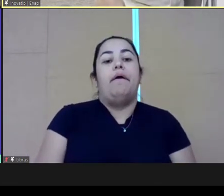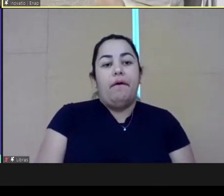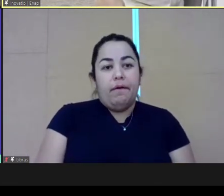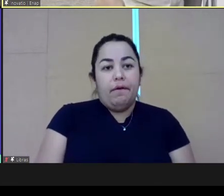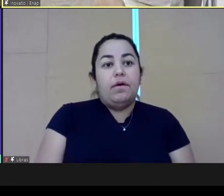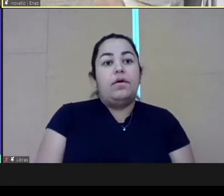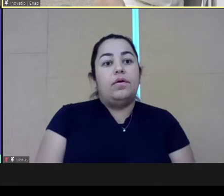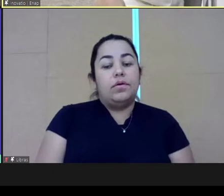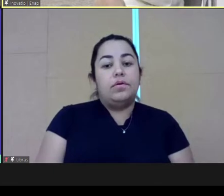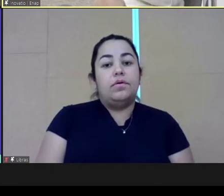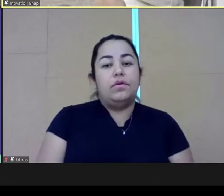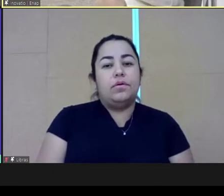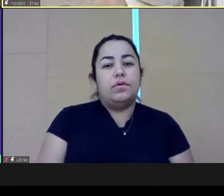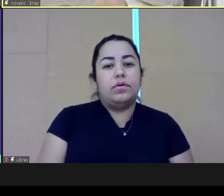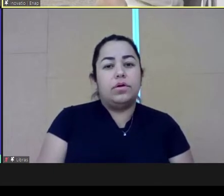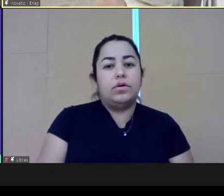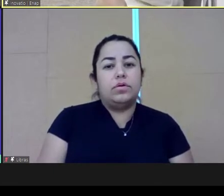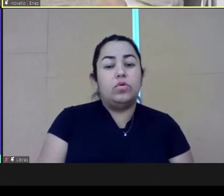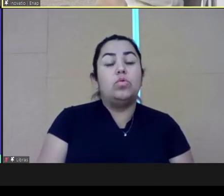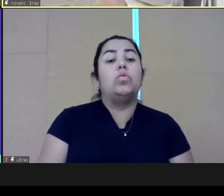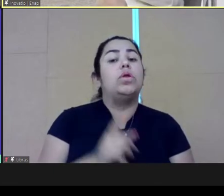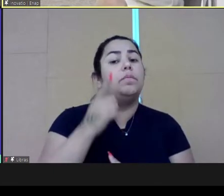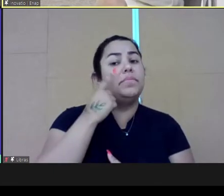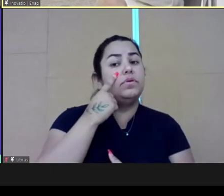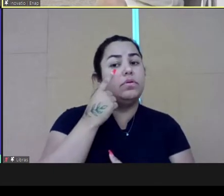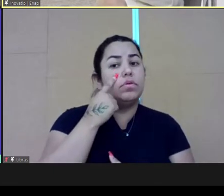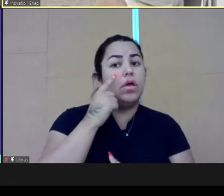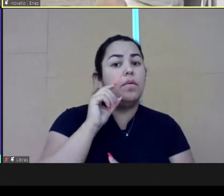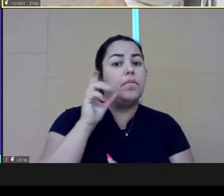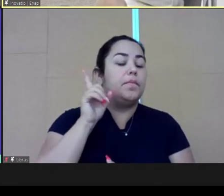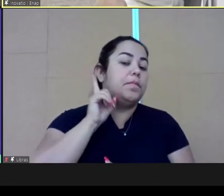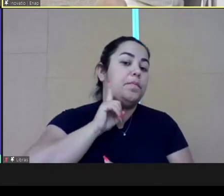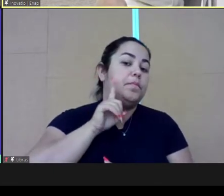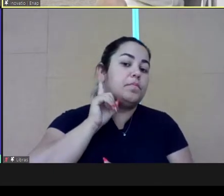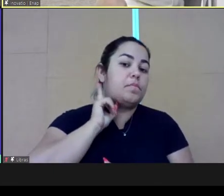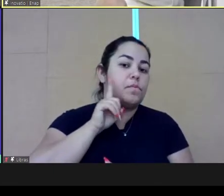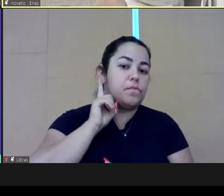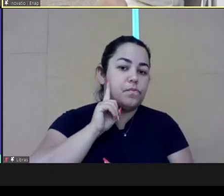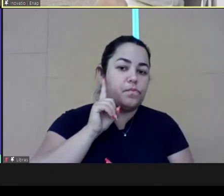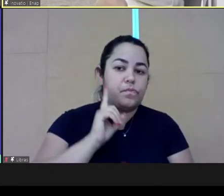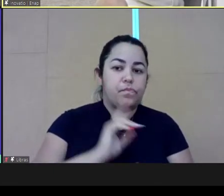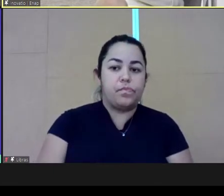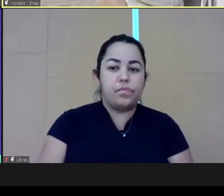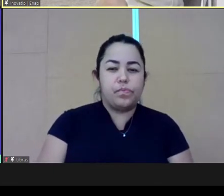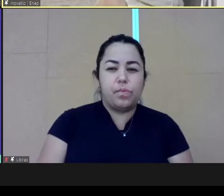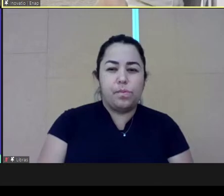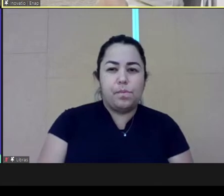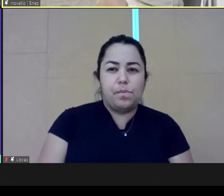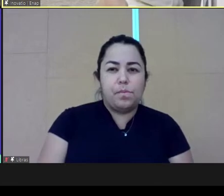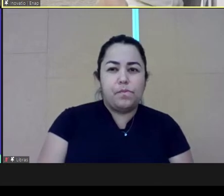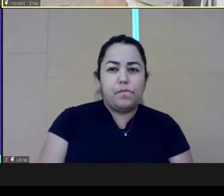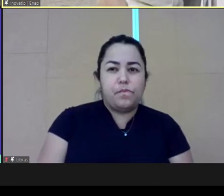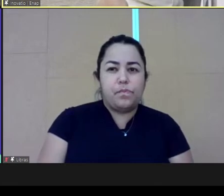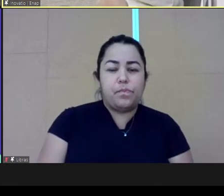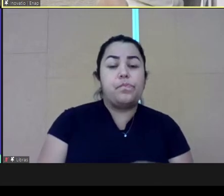lot. The people in the group change a lot. So, what we observe in the state of Minas Gerais